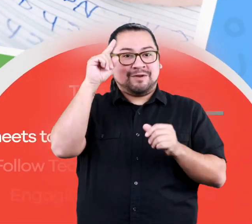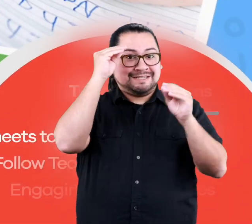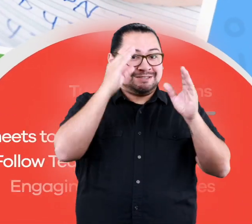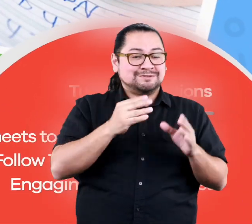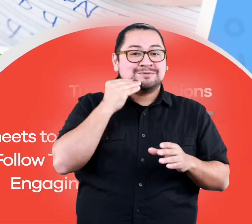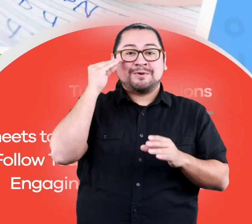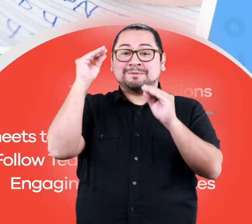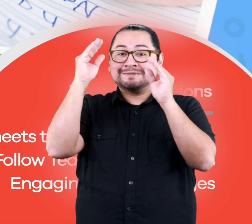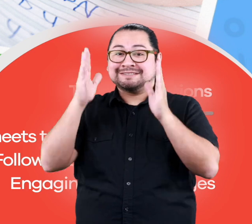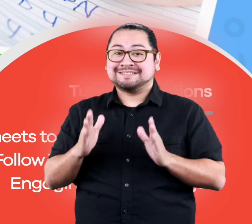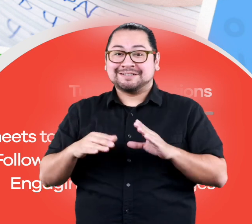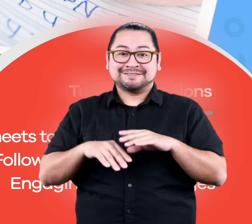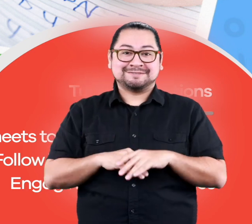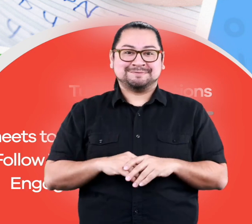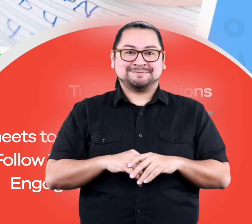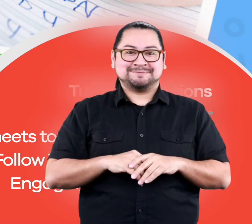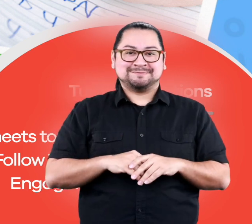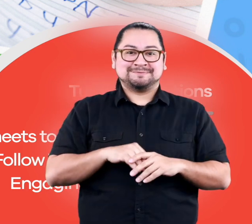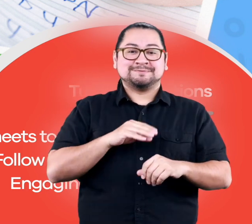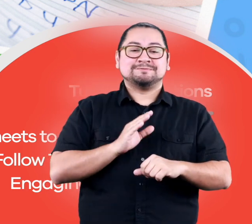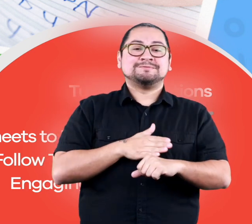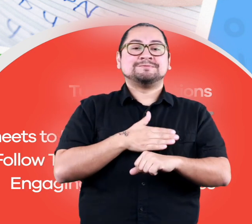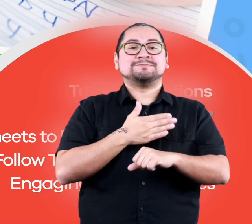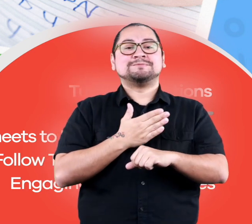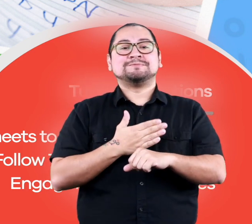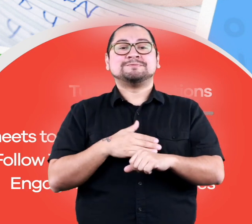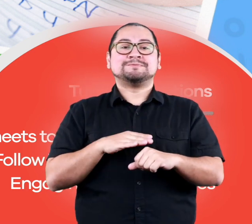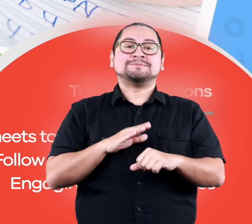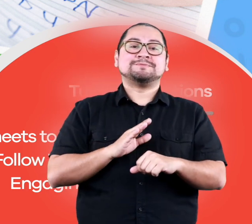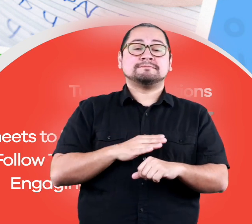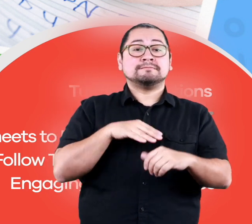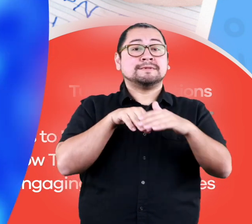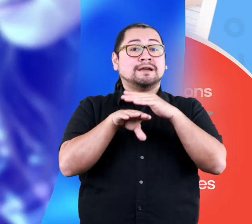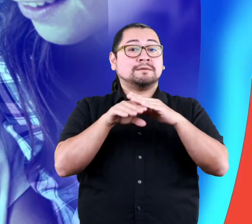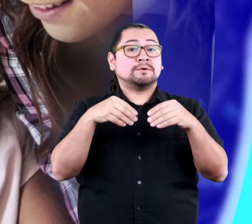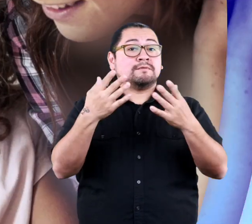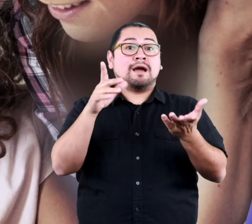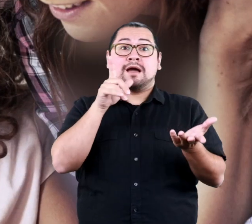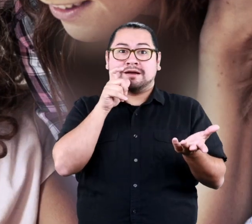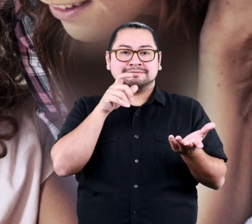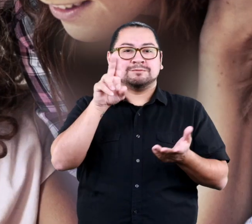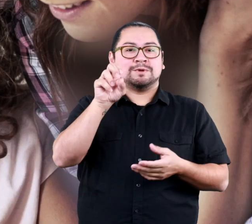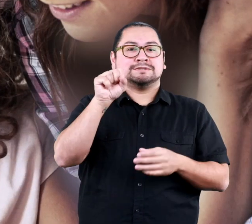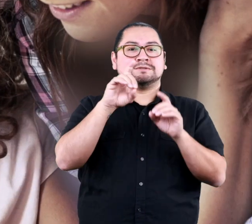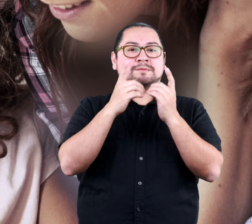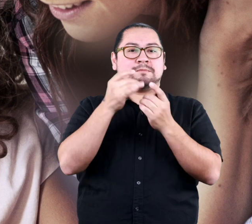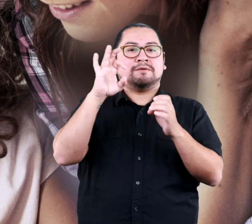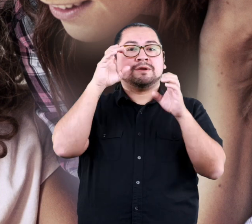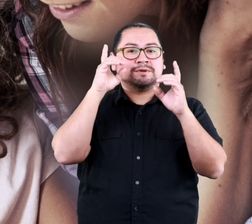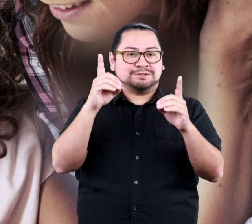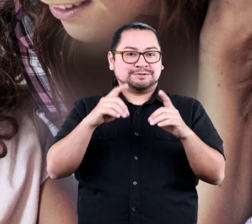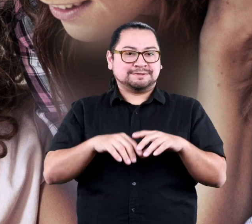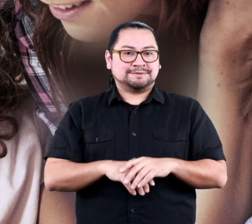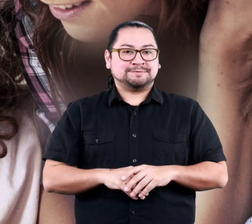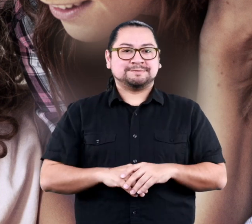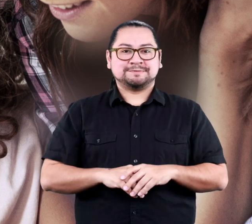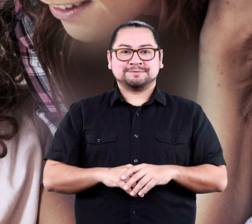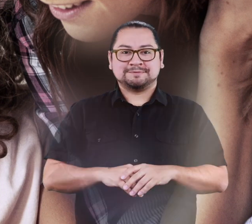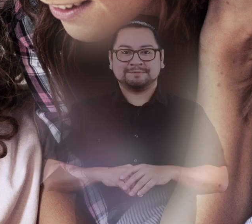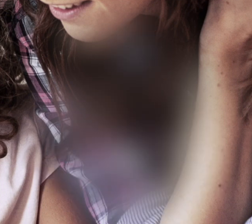turnkey solutions for teachers and homeschoolers. For more learnbright.org. Thank you.